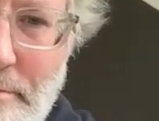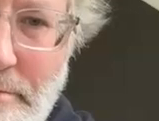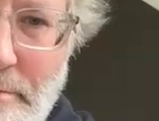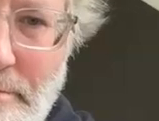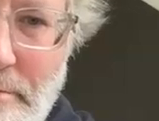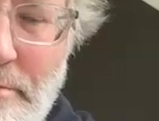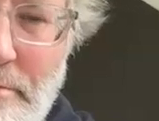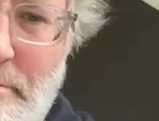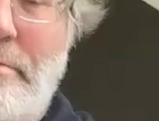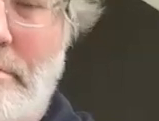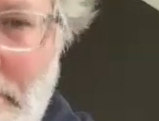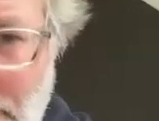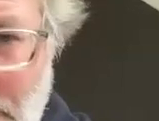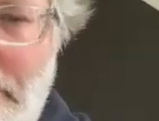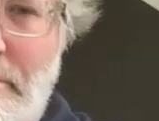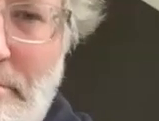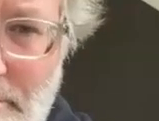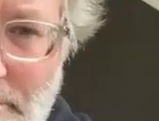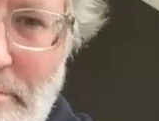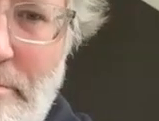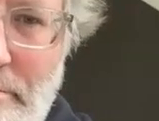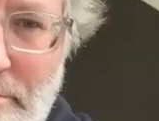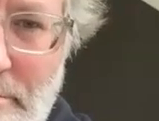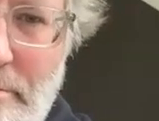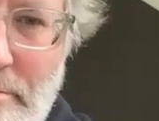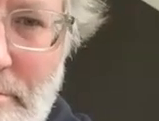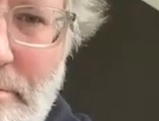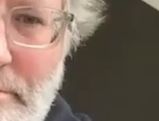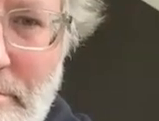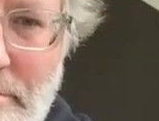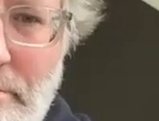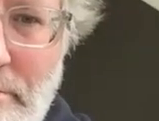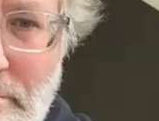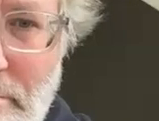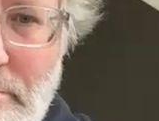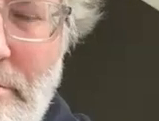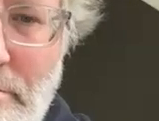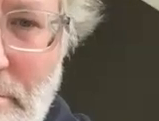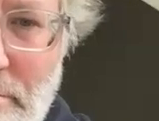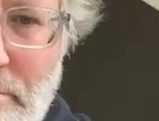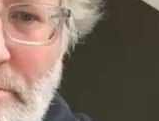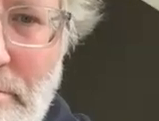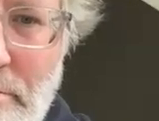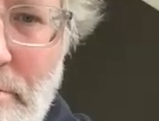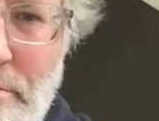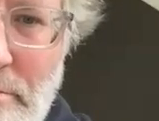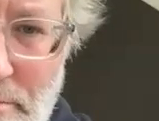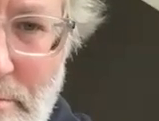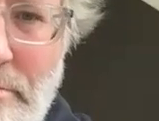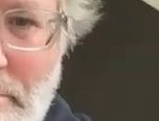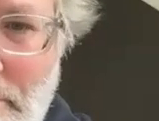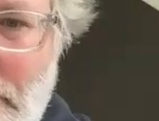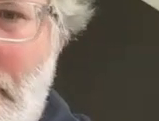remind us in a daily way that we do not need that fossil fuel fueled